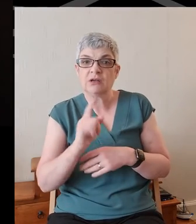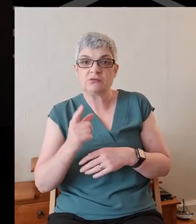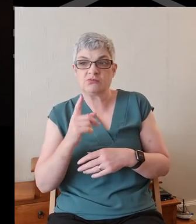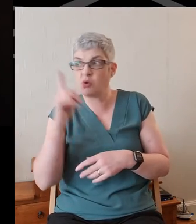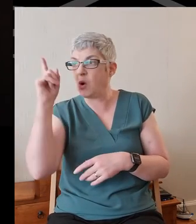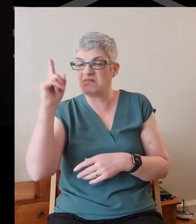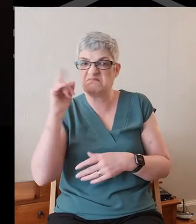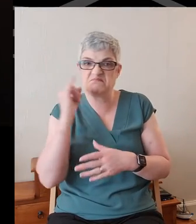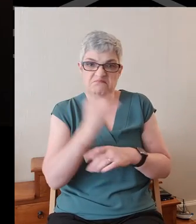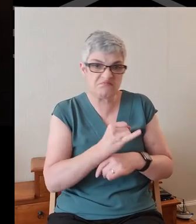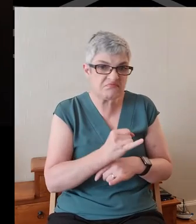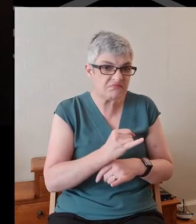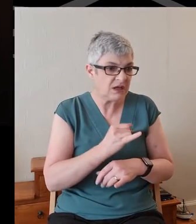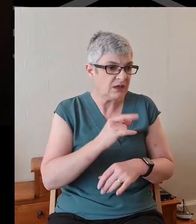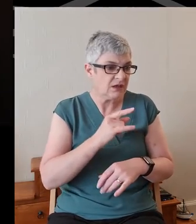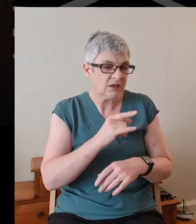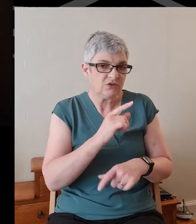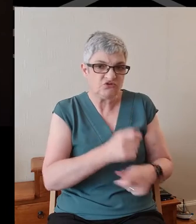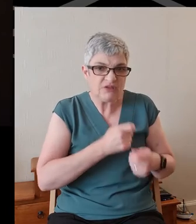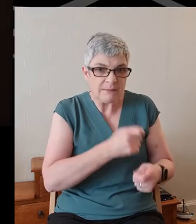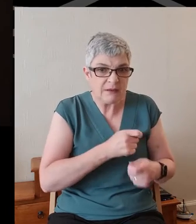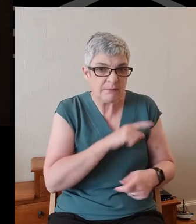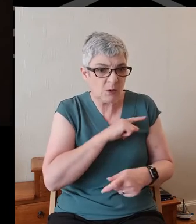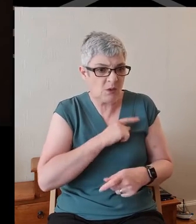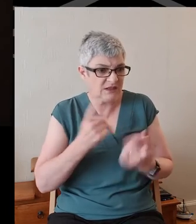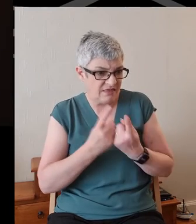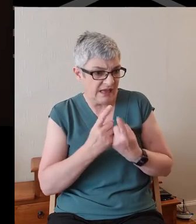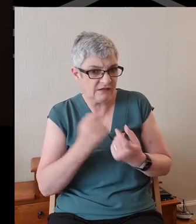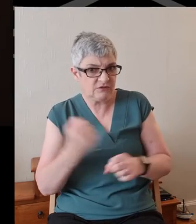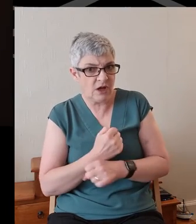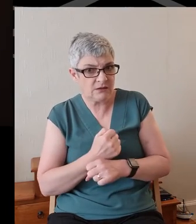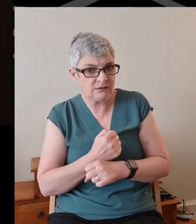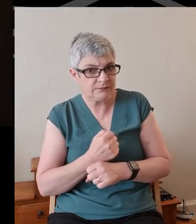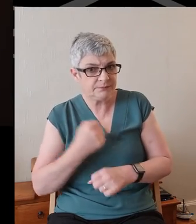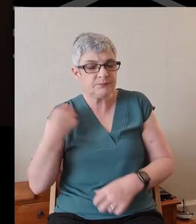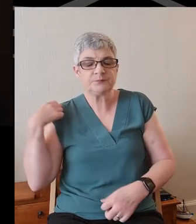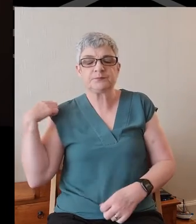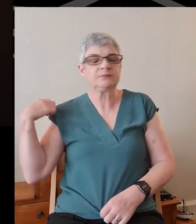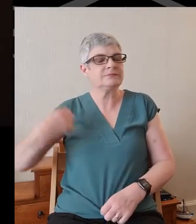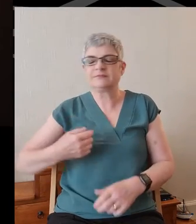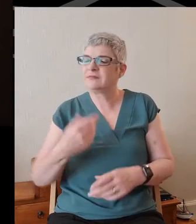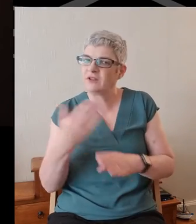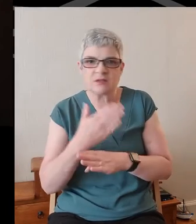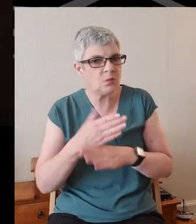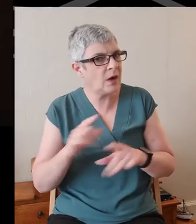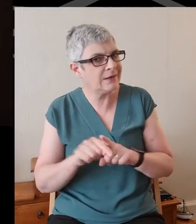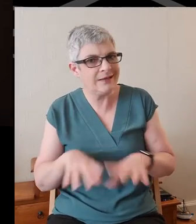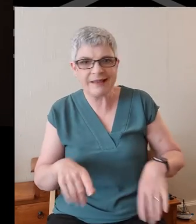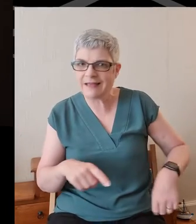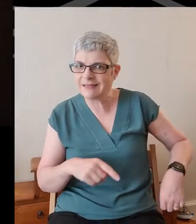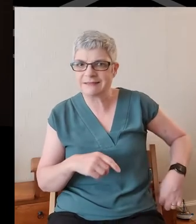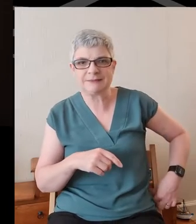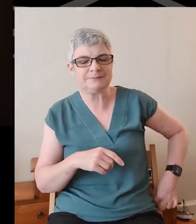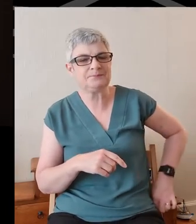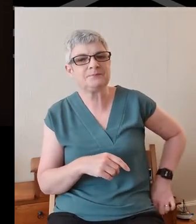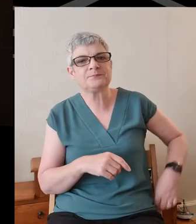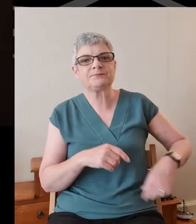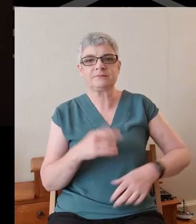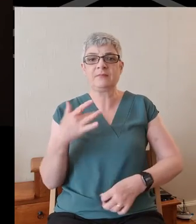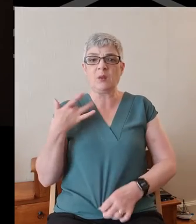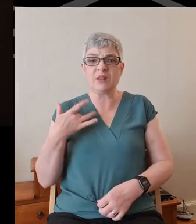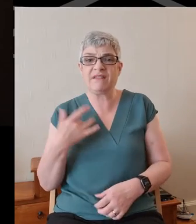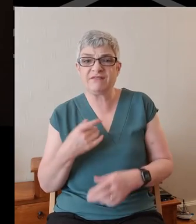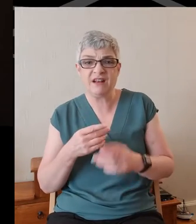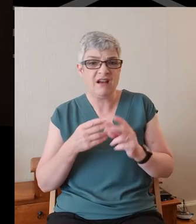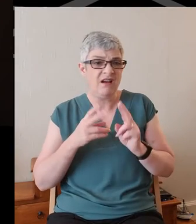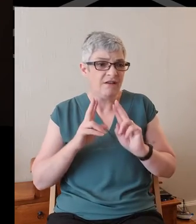treating them badly for some particular thing that they've done. It doesn't work like that. We live in a